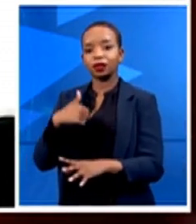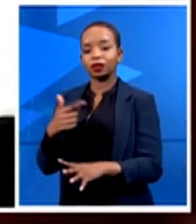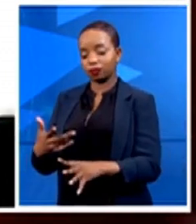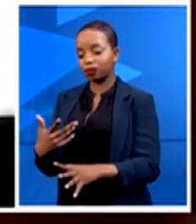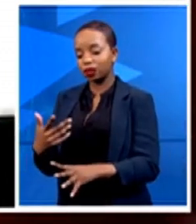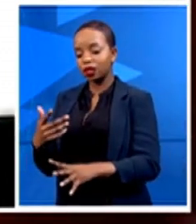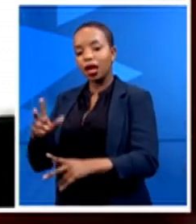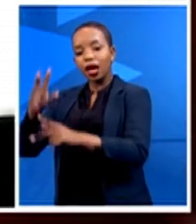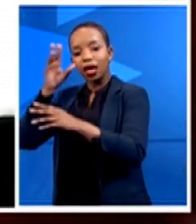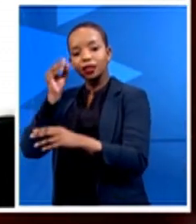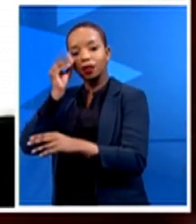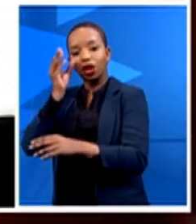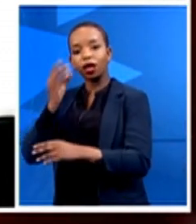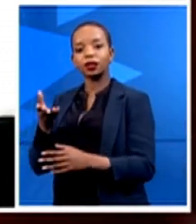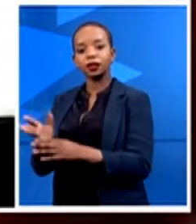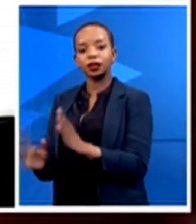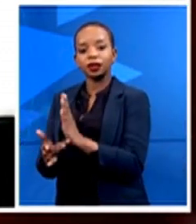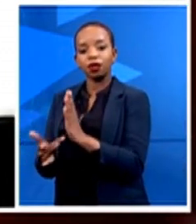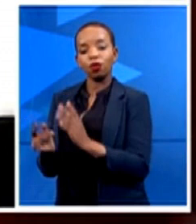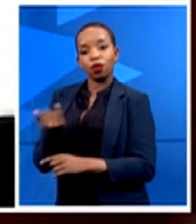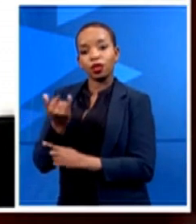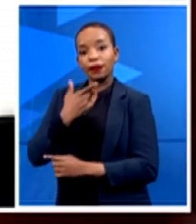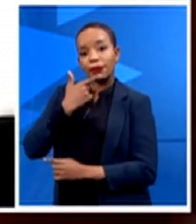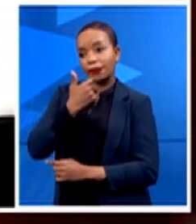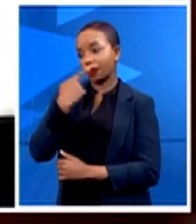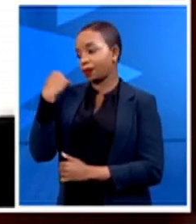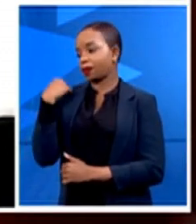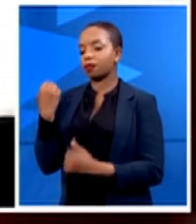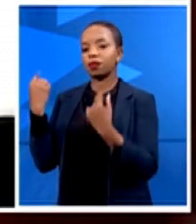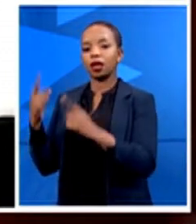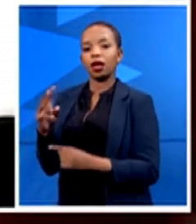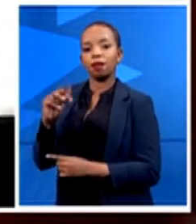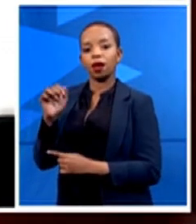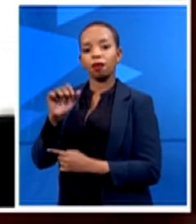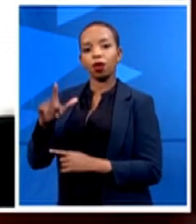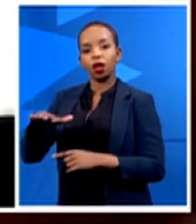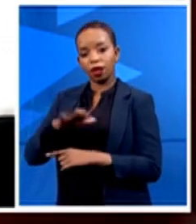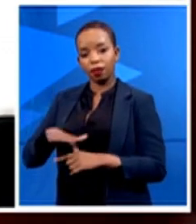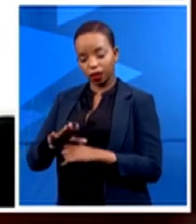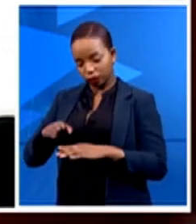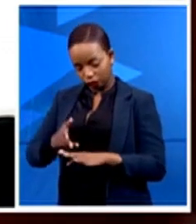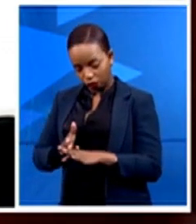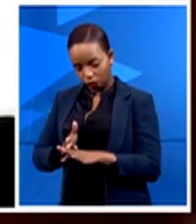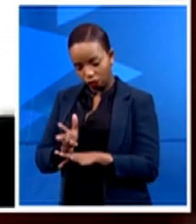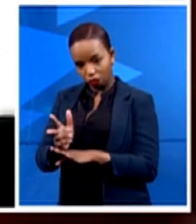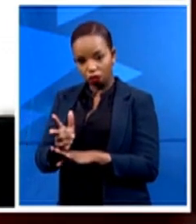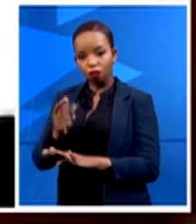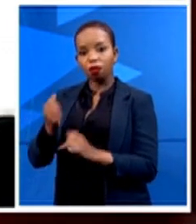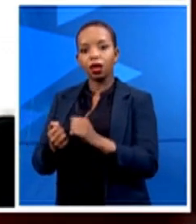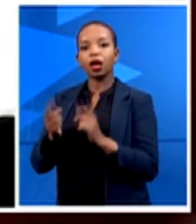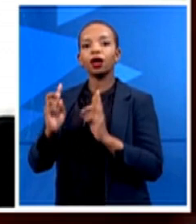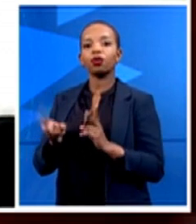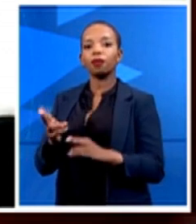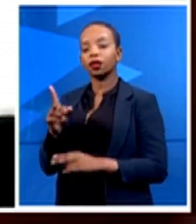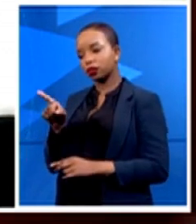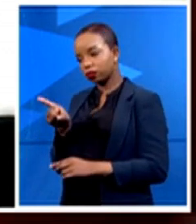a mall recently, and when you drive into the parking lot, you normally touch to get your parking ticket. But now you just have to wave, and